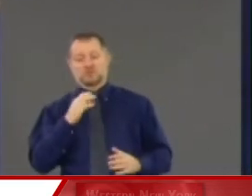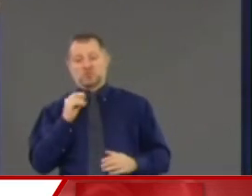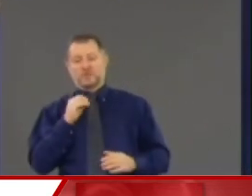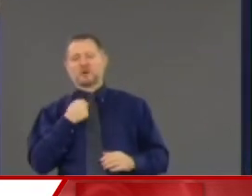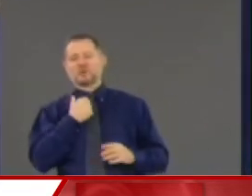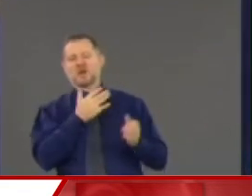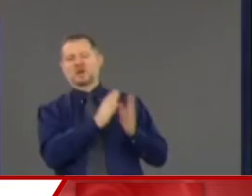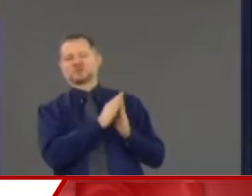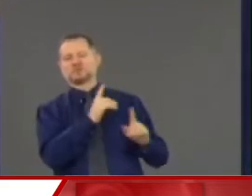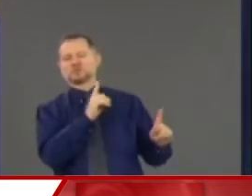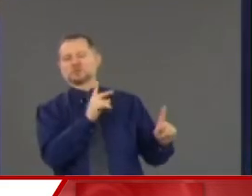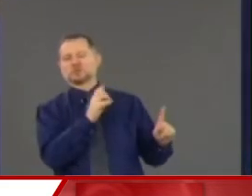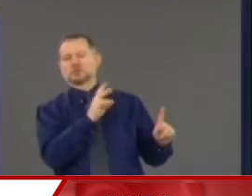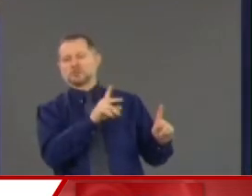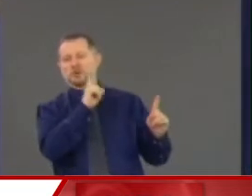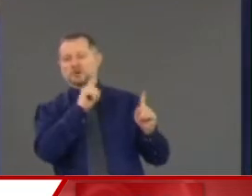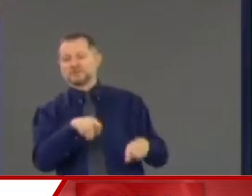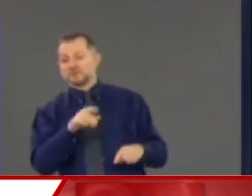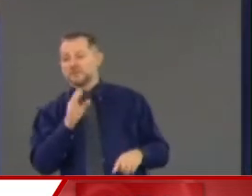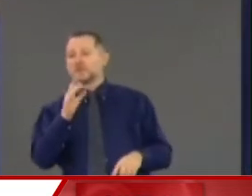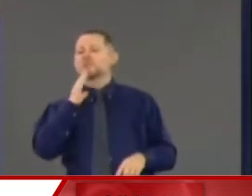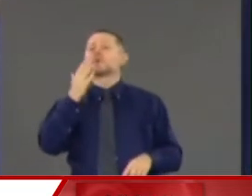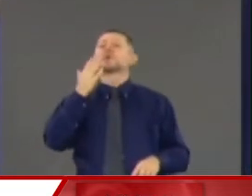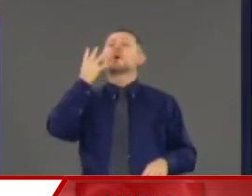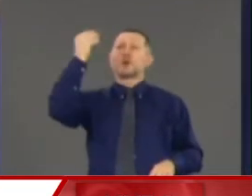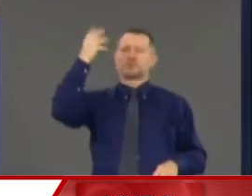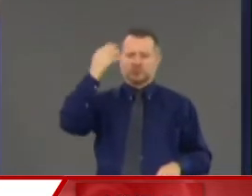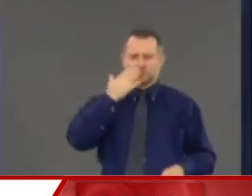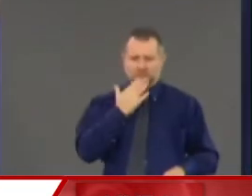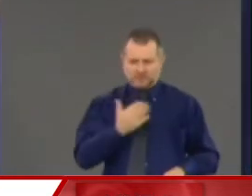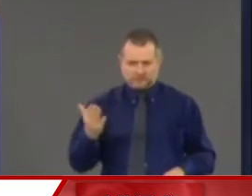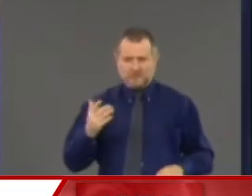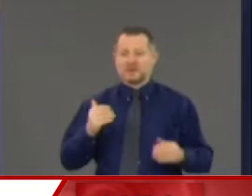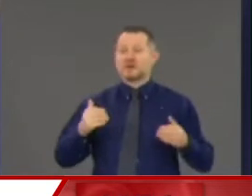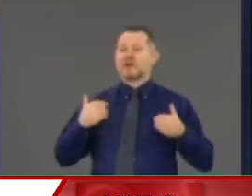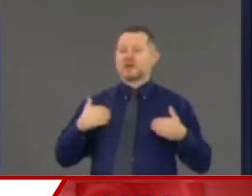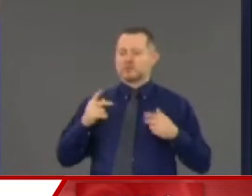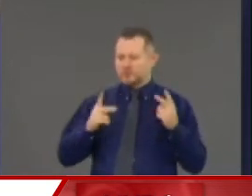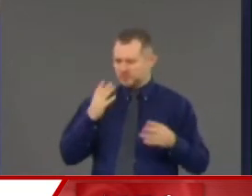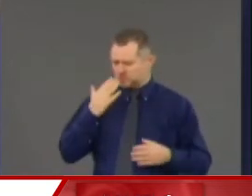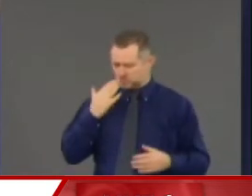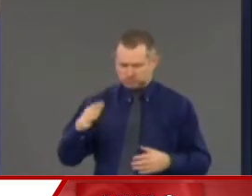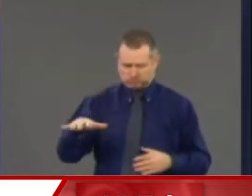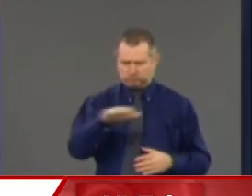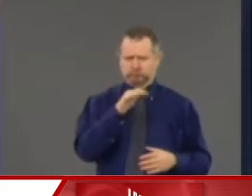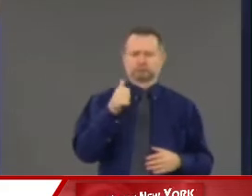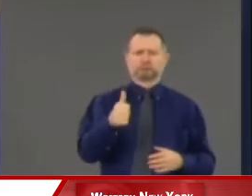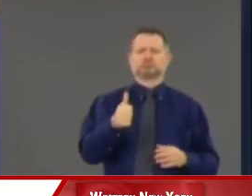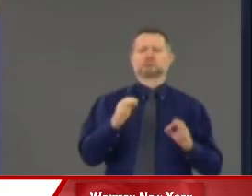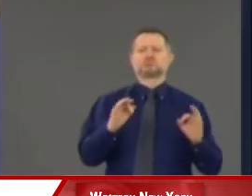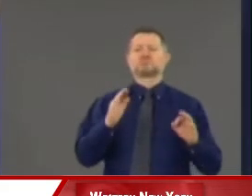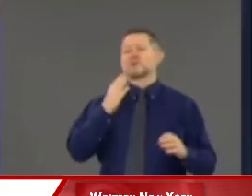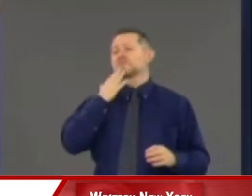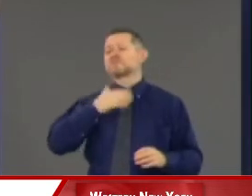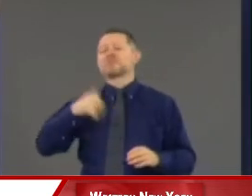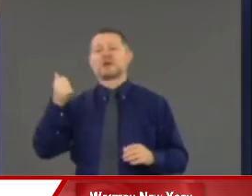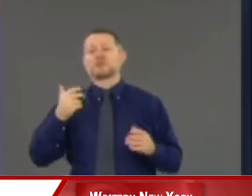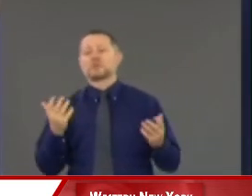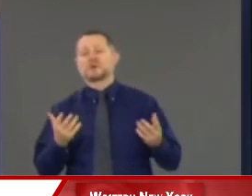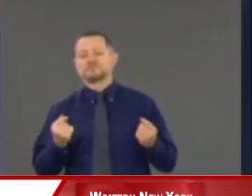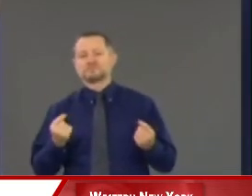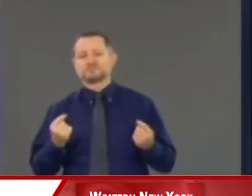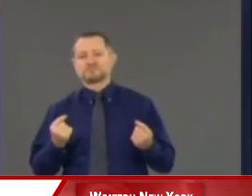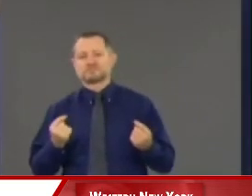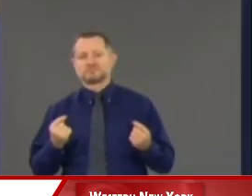is a good fact. The younger people is a good fact. The best fact is